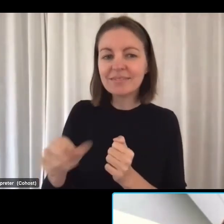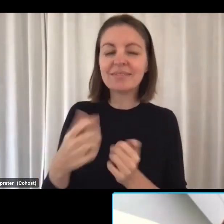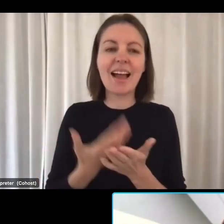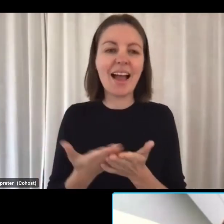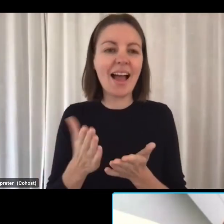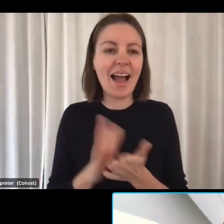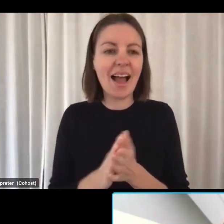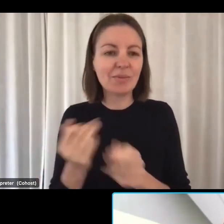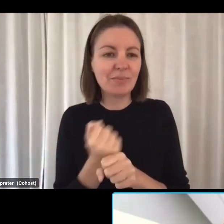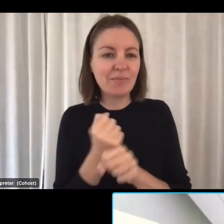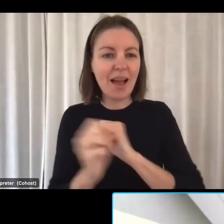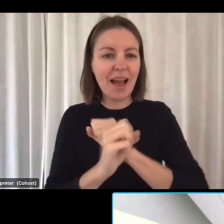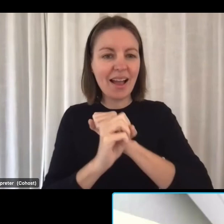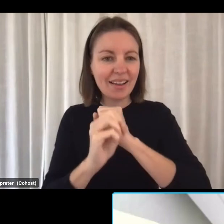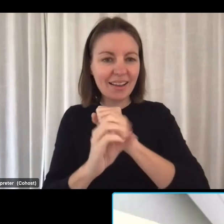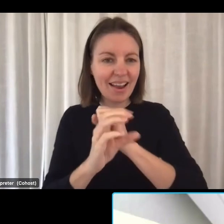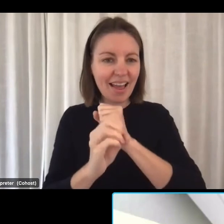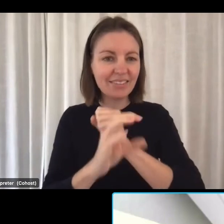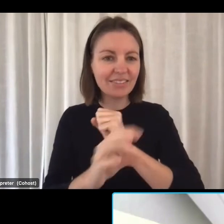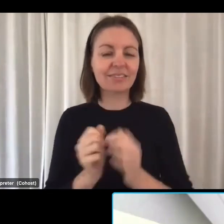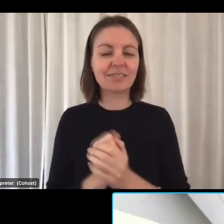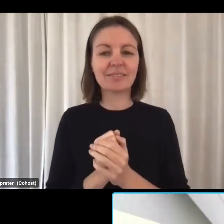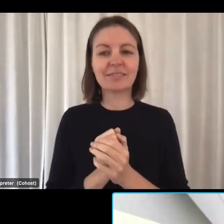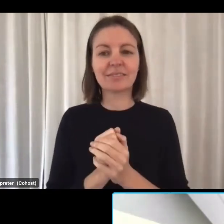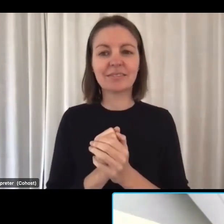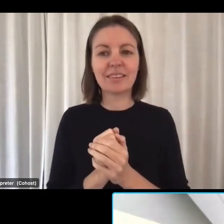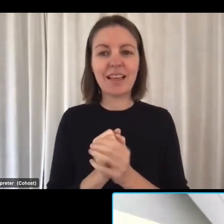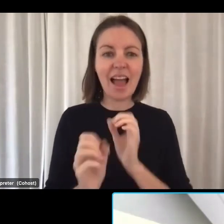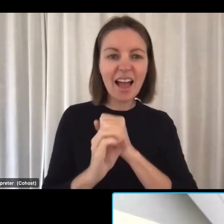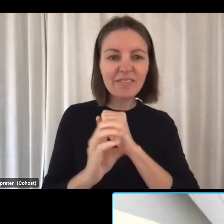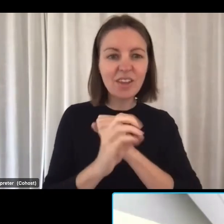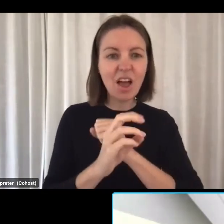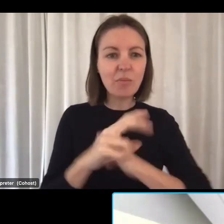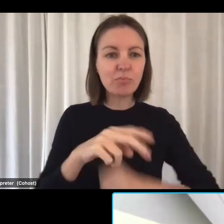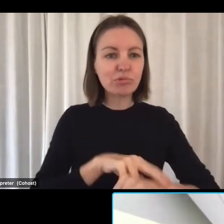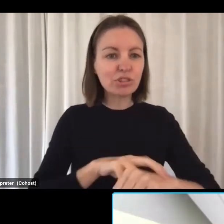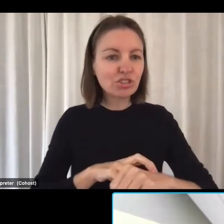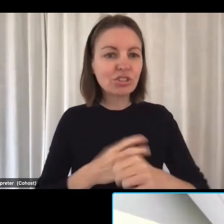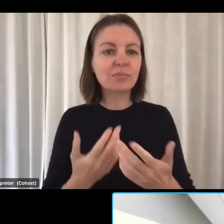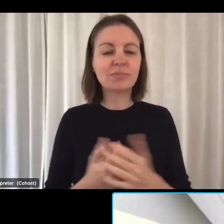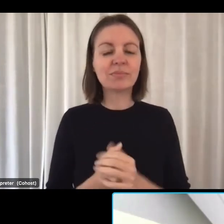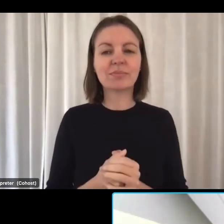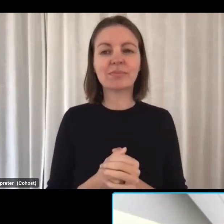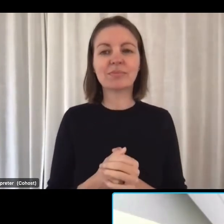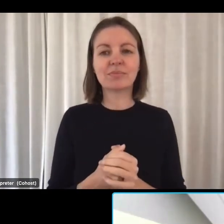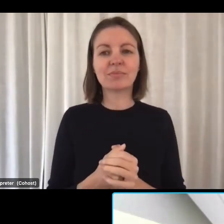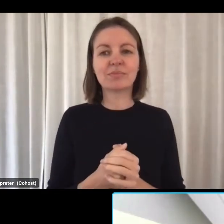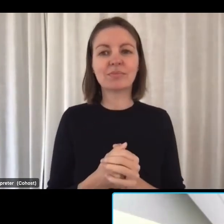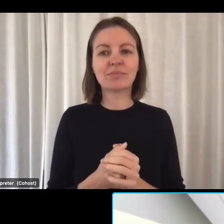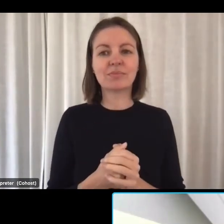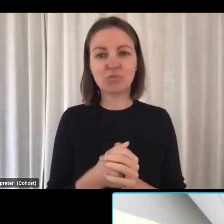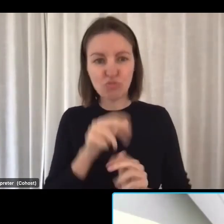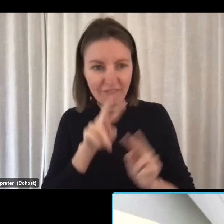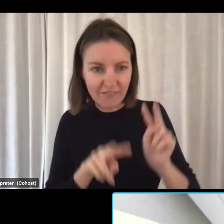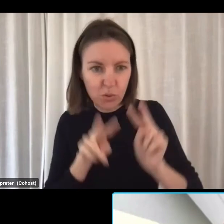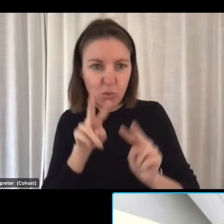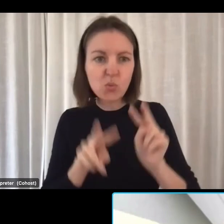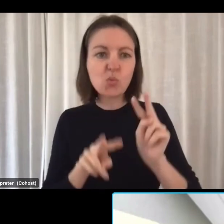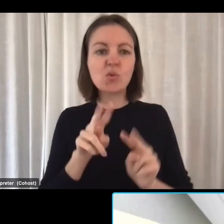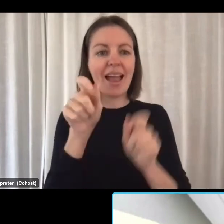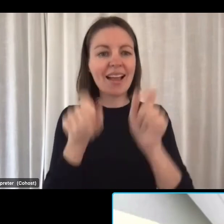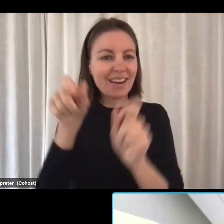advertising apprenticeship, manage job adverts, review and manage candidates,